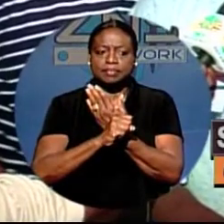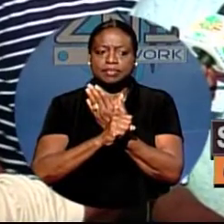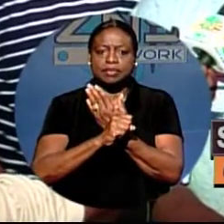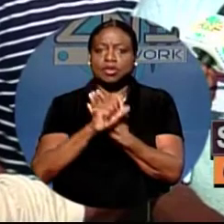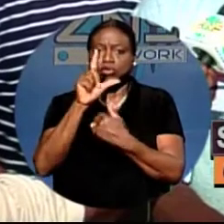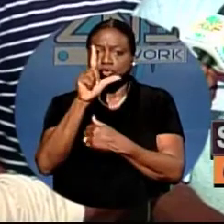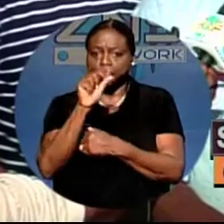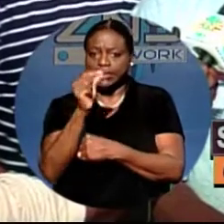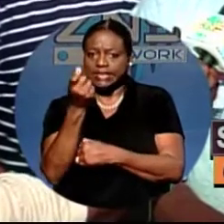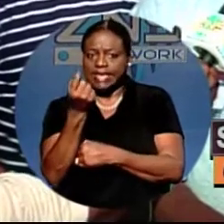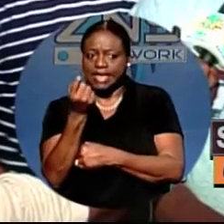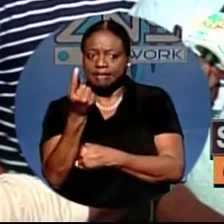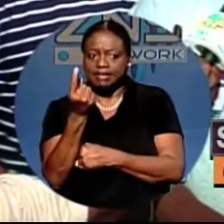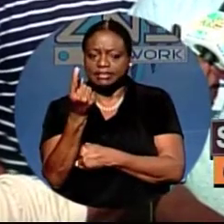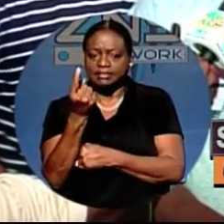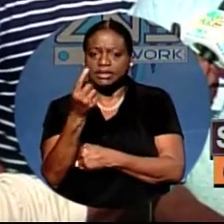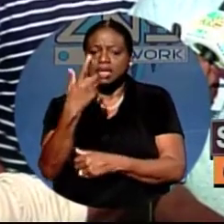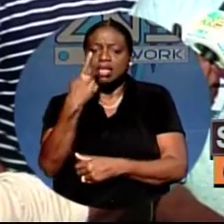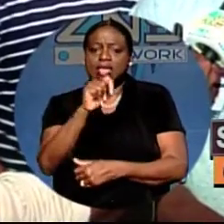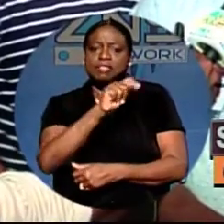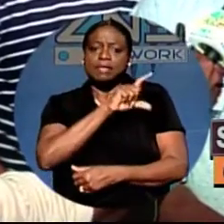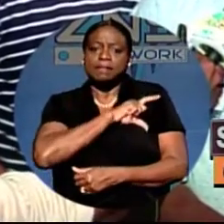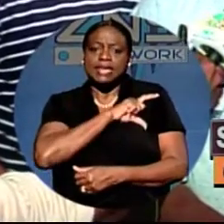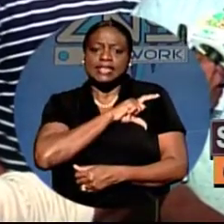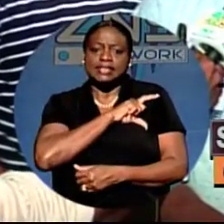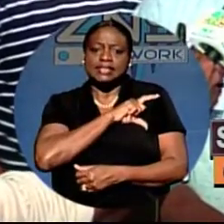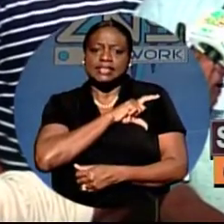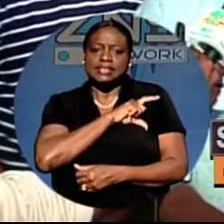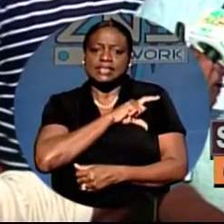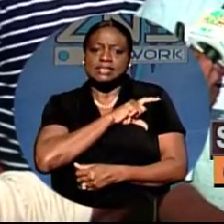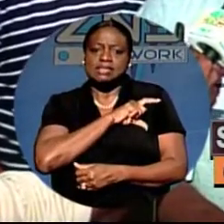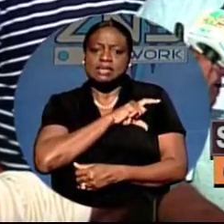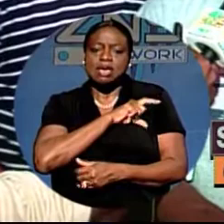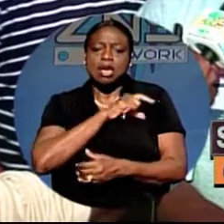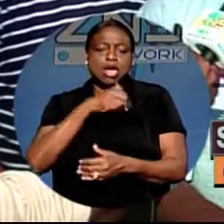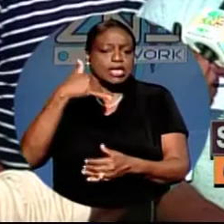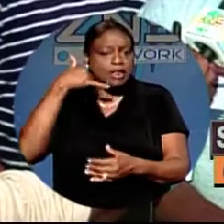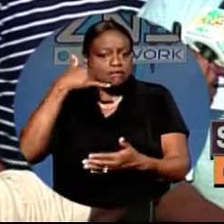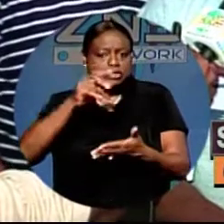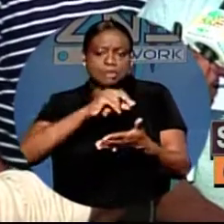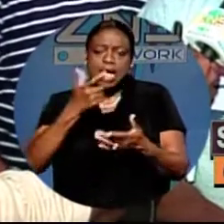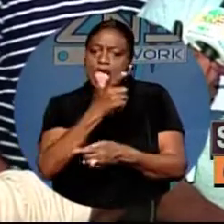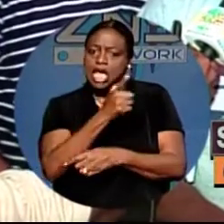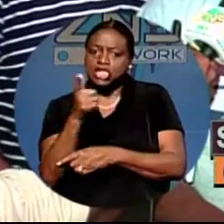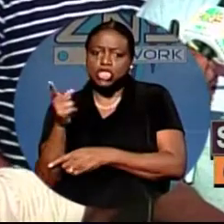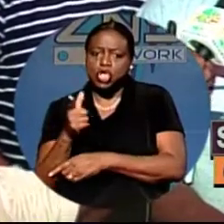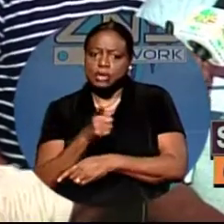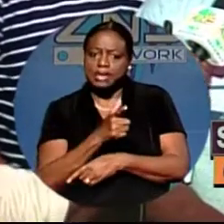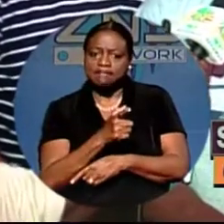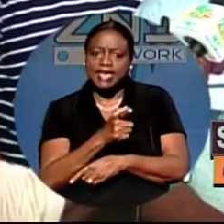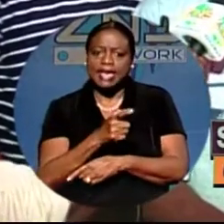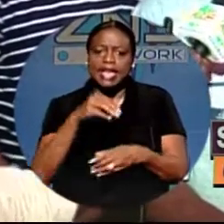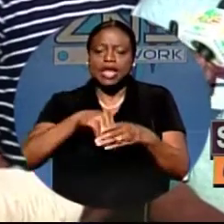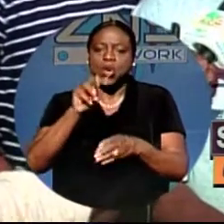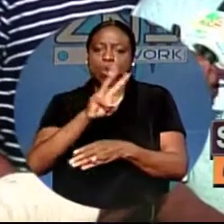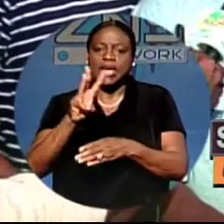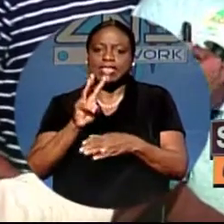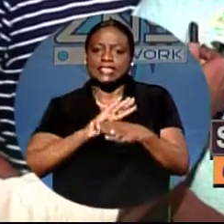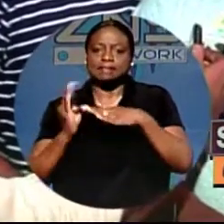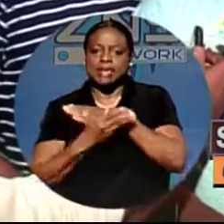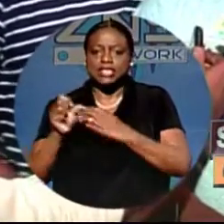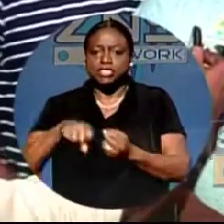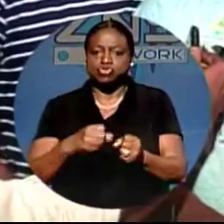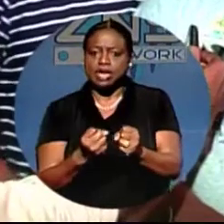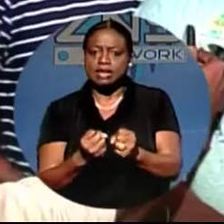2-11, the police received a report of gunshots being fired in the West Bay Street area. Police